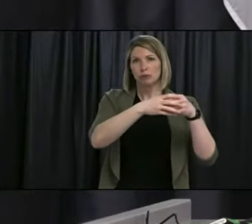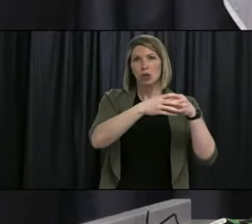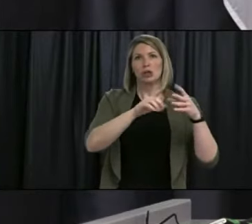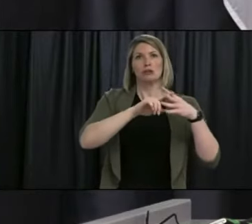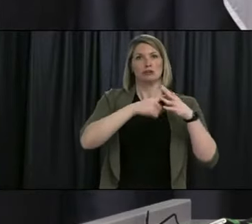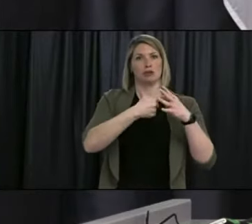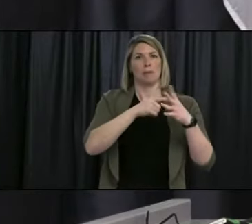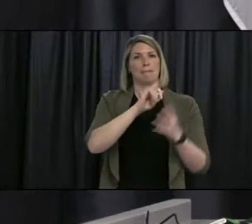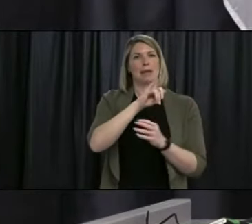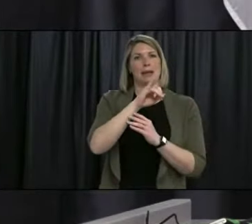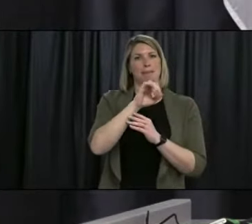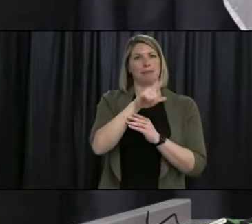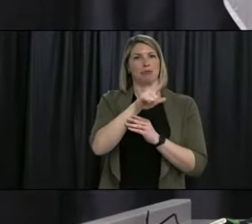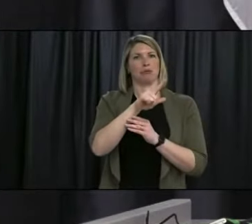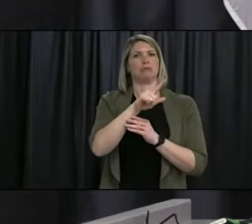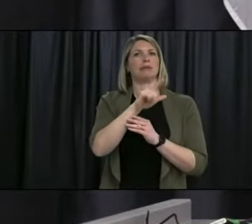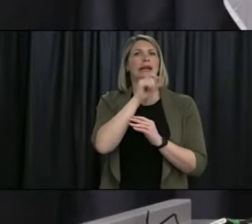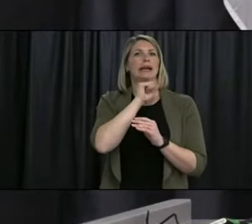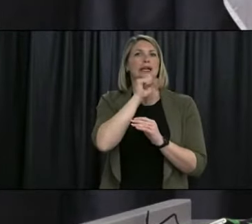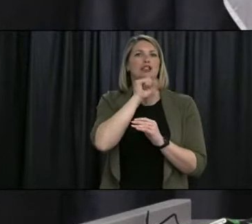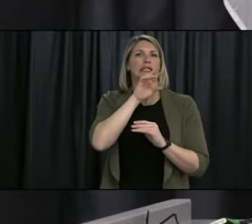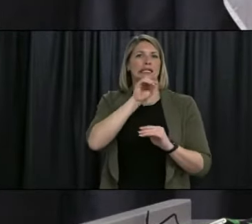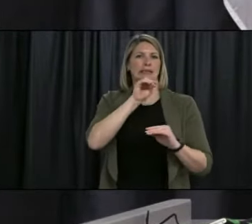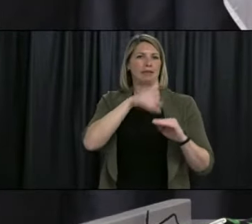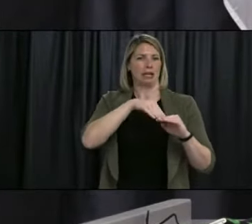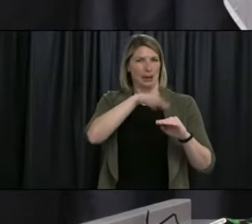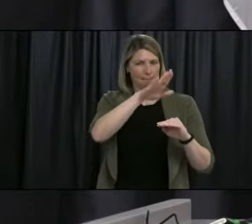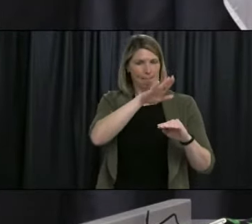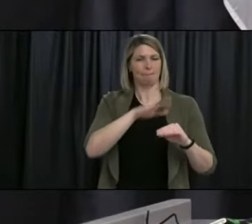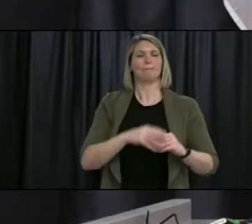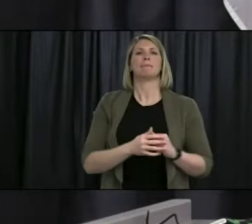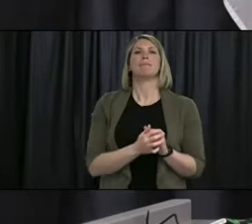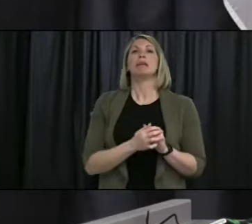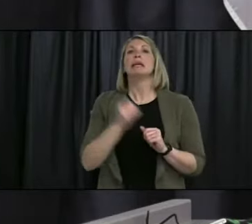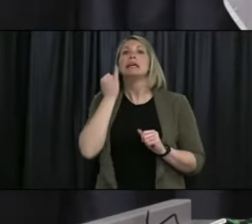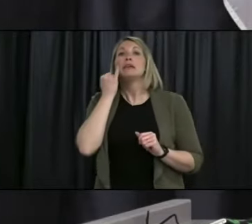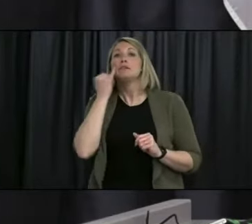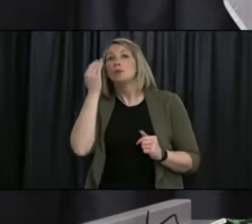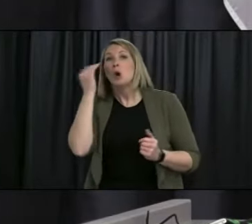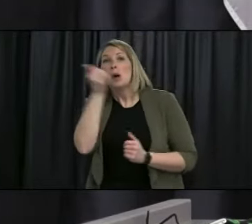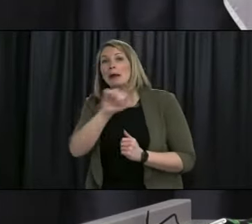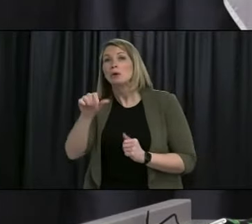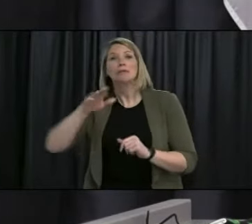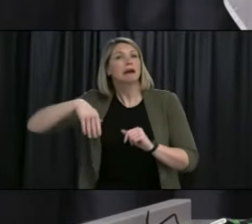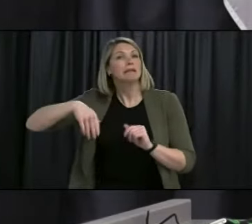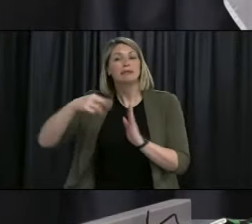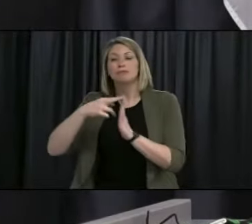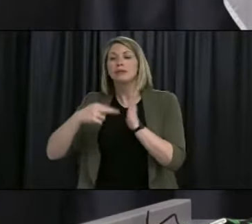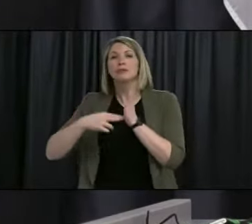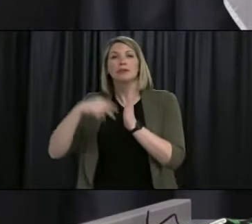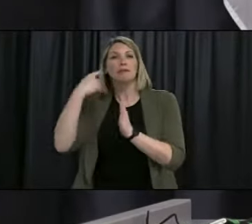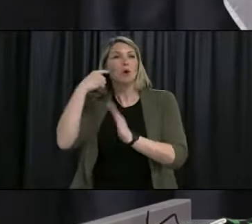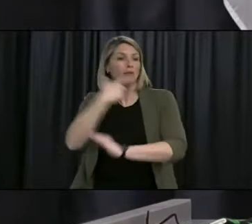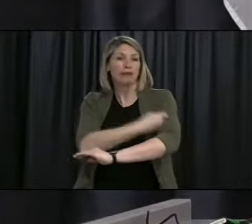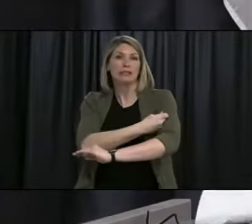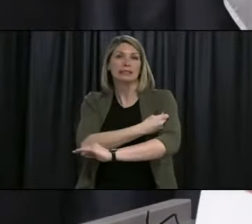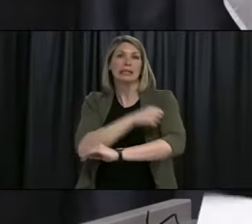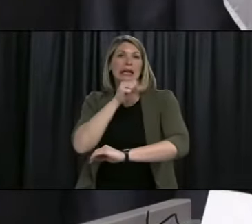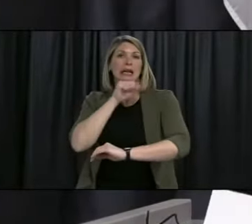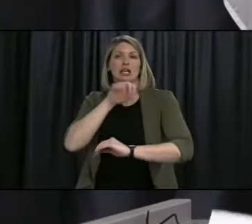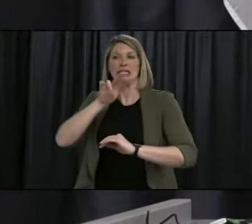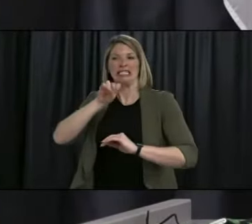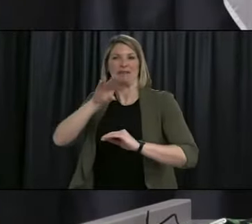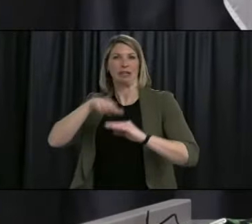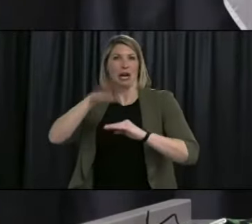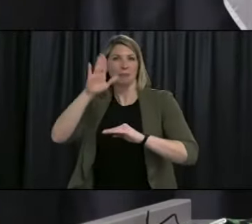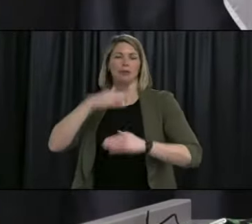support worker or someone aged 70 and older, please pre-register for your COVID vaccine so that you can be contacted when we have a vaccine available